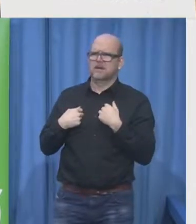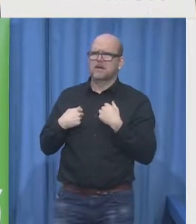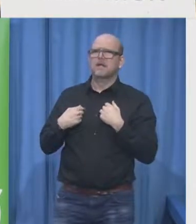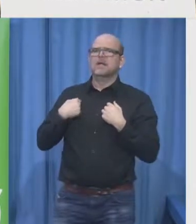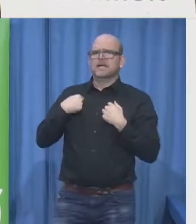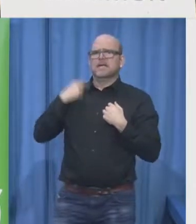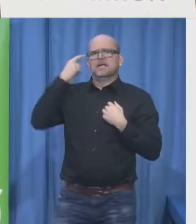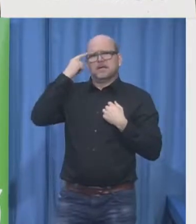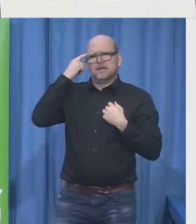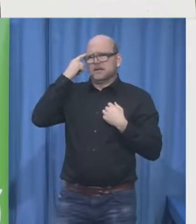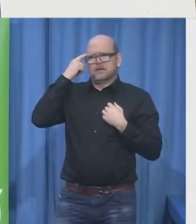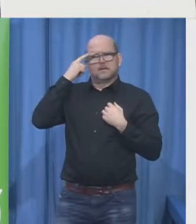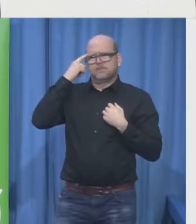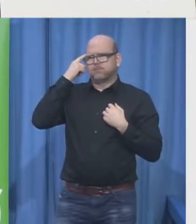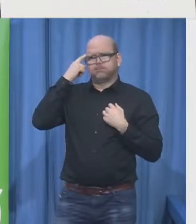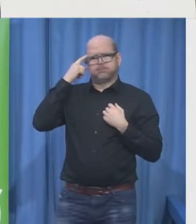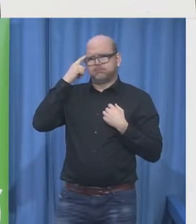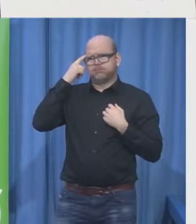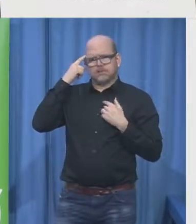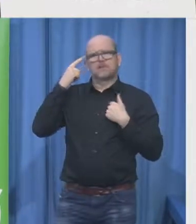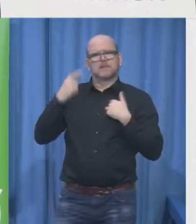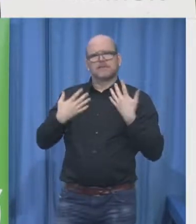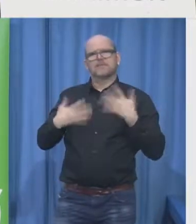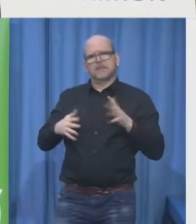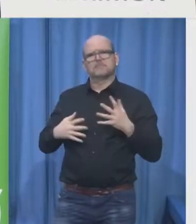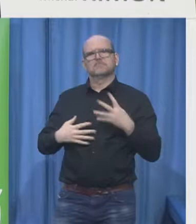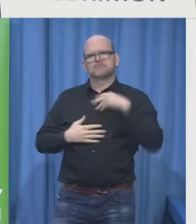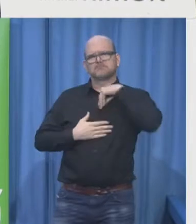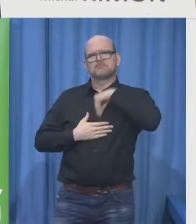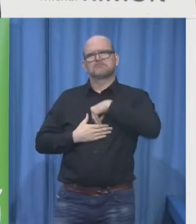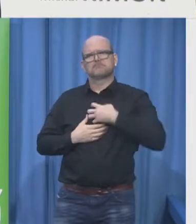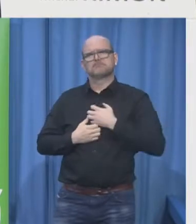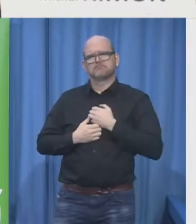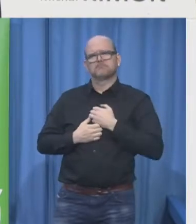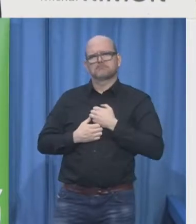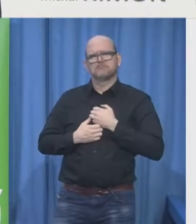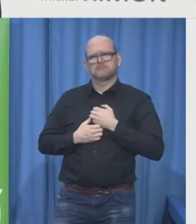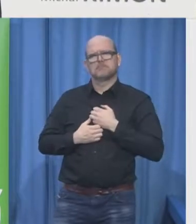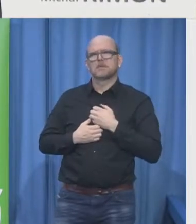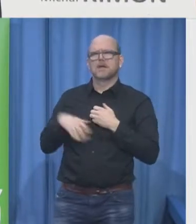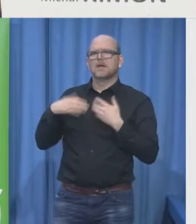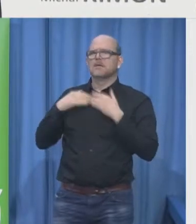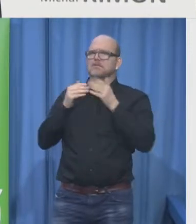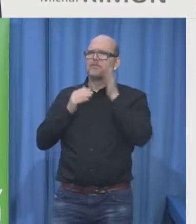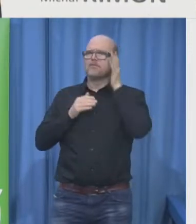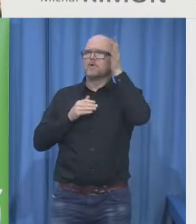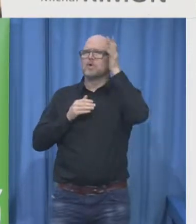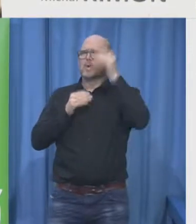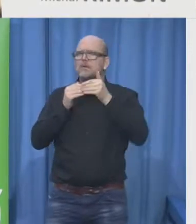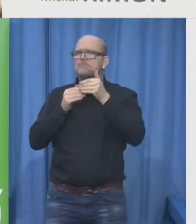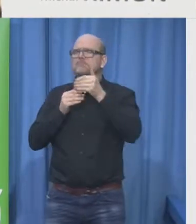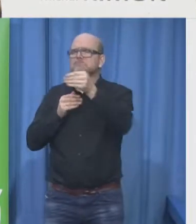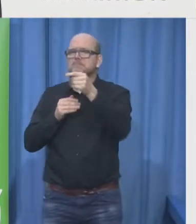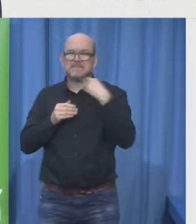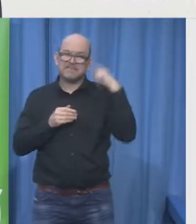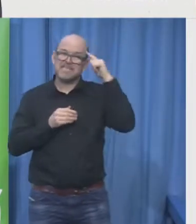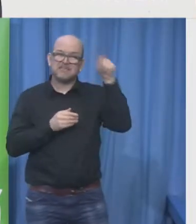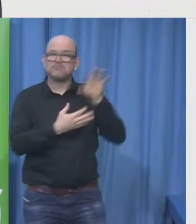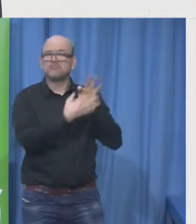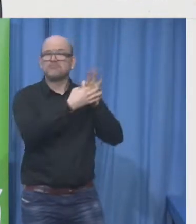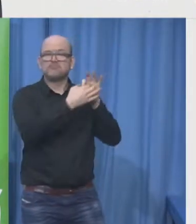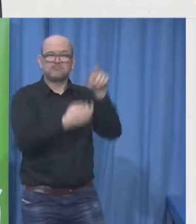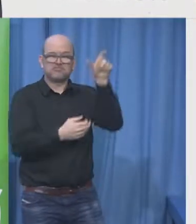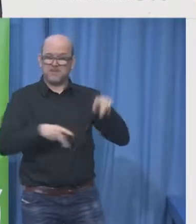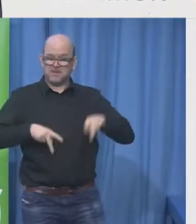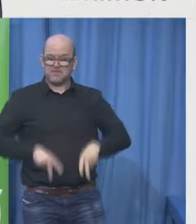assumption didn't see me so that's what we wanted to check and if the tech people can oh I have a right